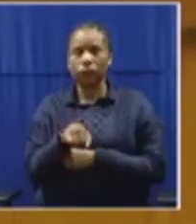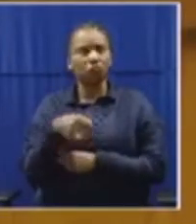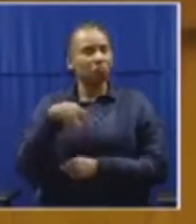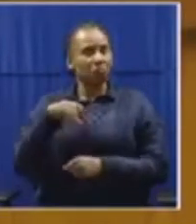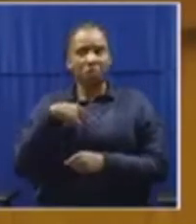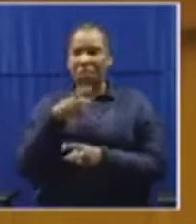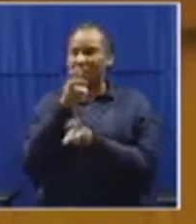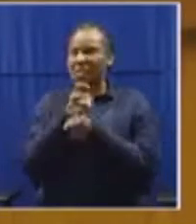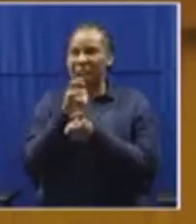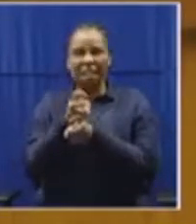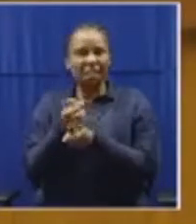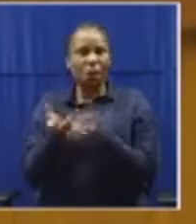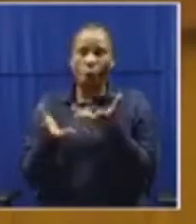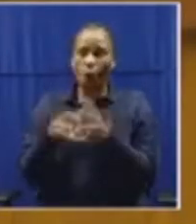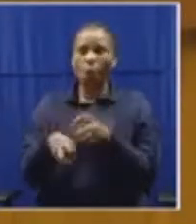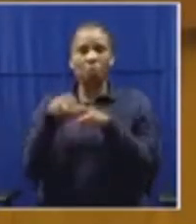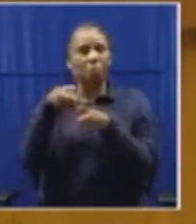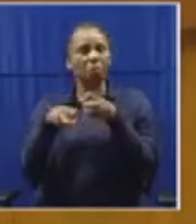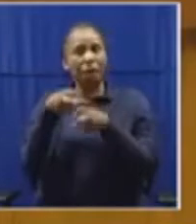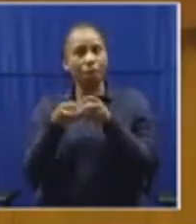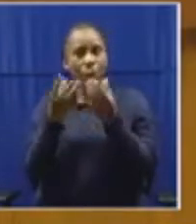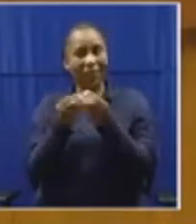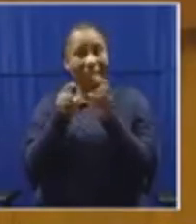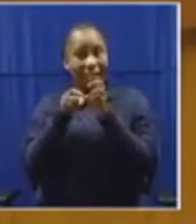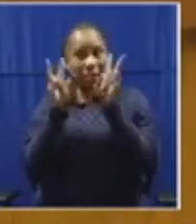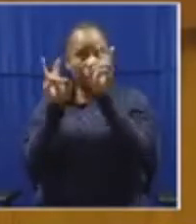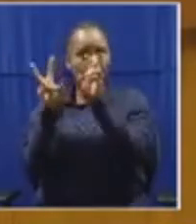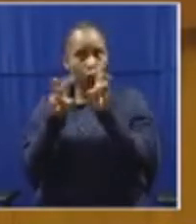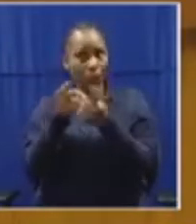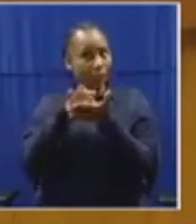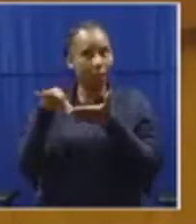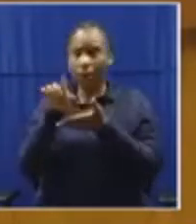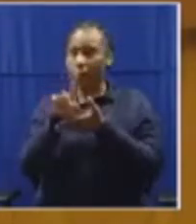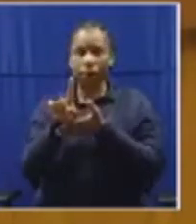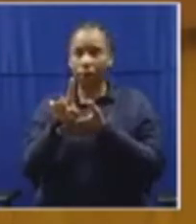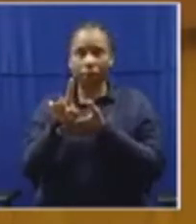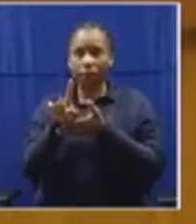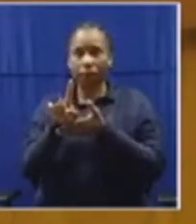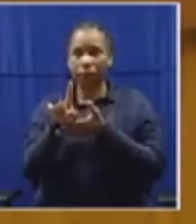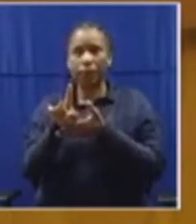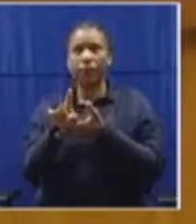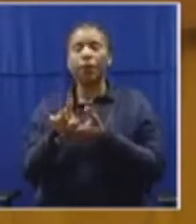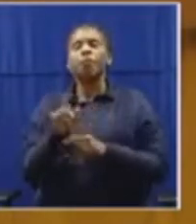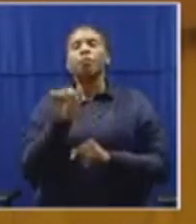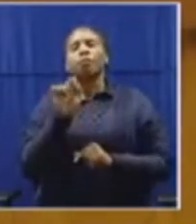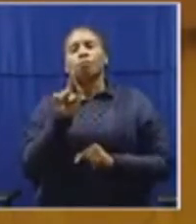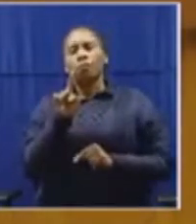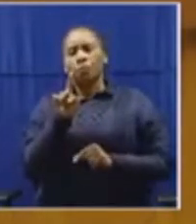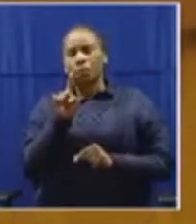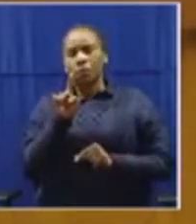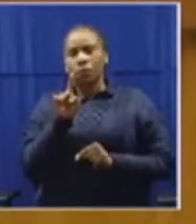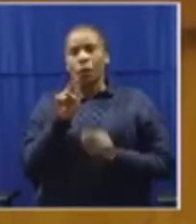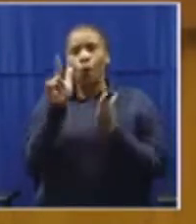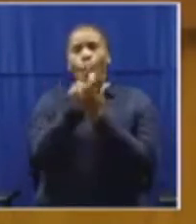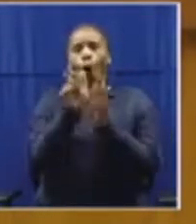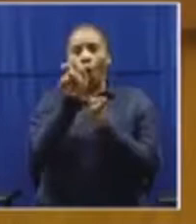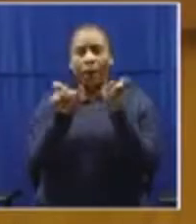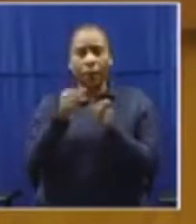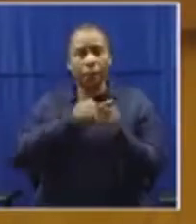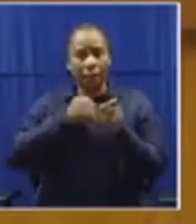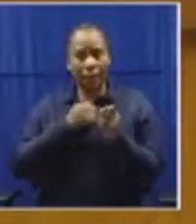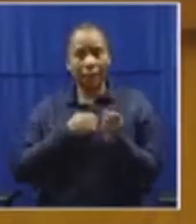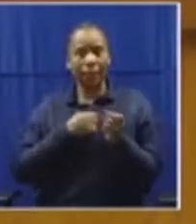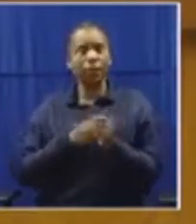or problem with the issue of transparency. The act that my lawyers took in asking in the court